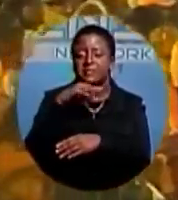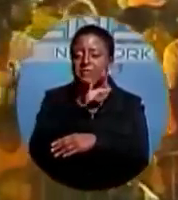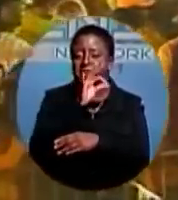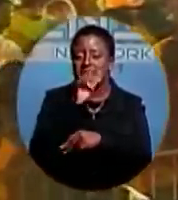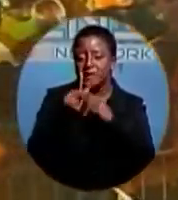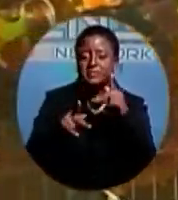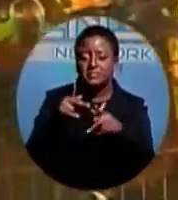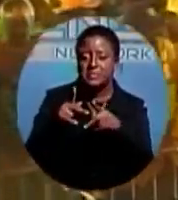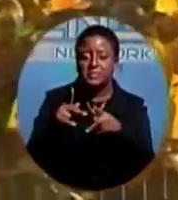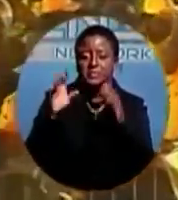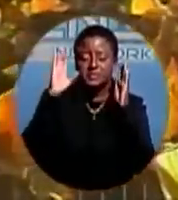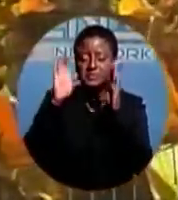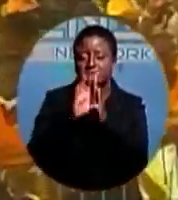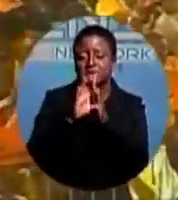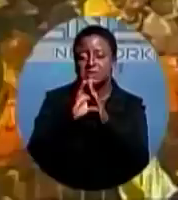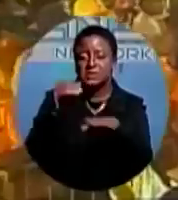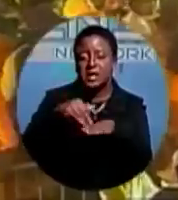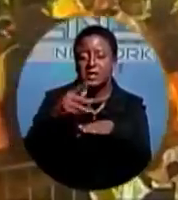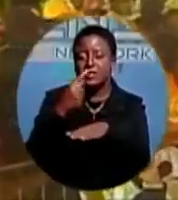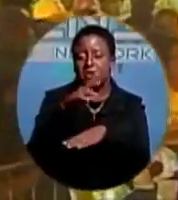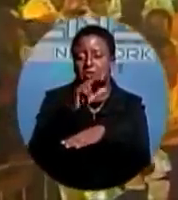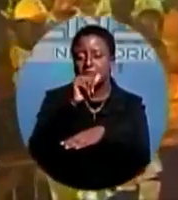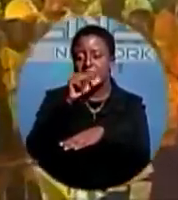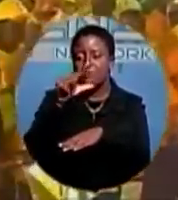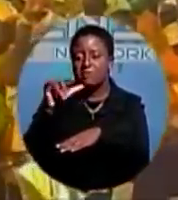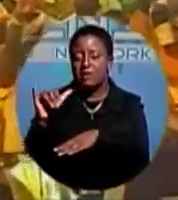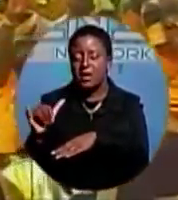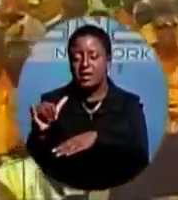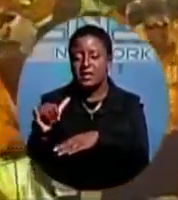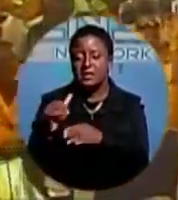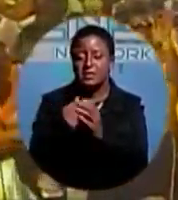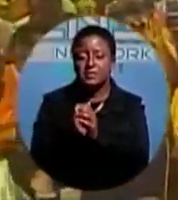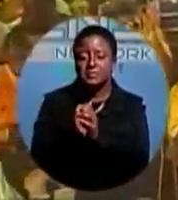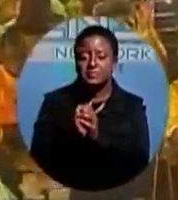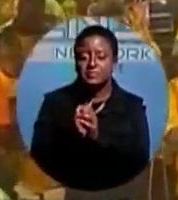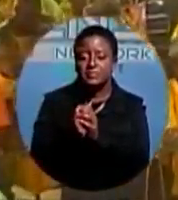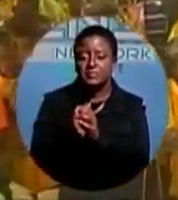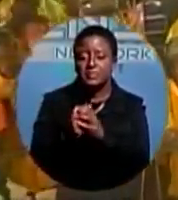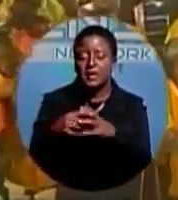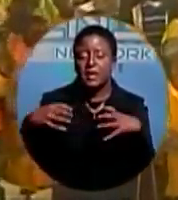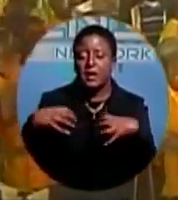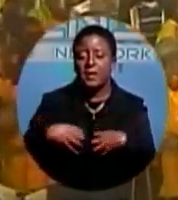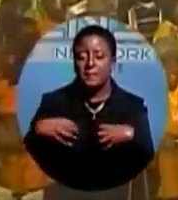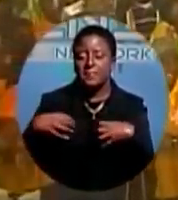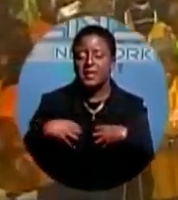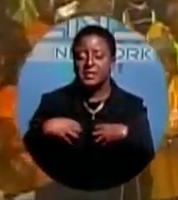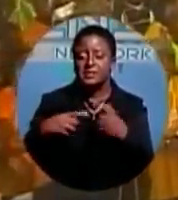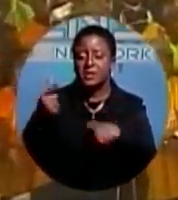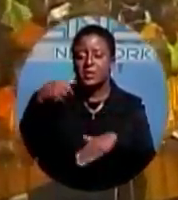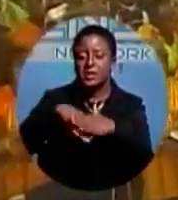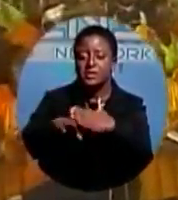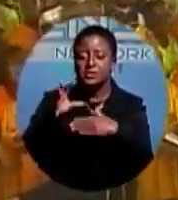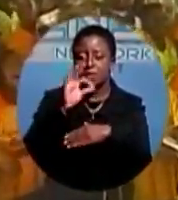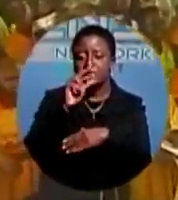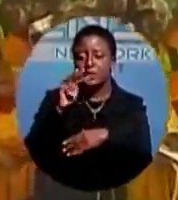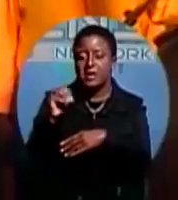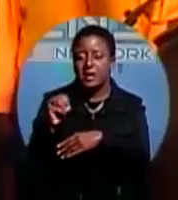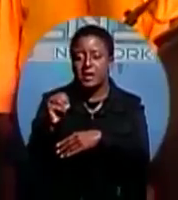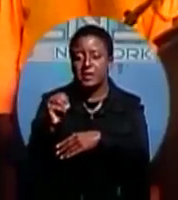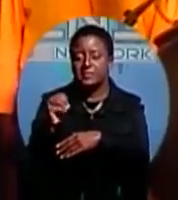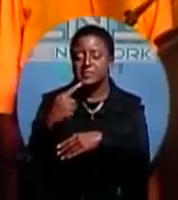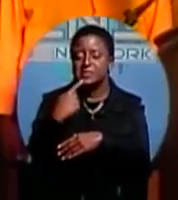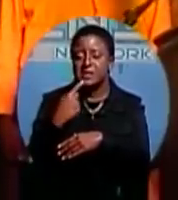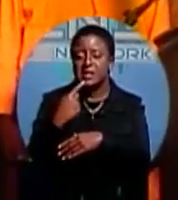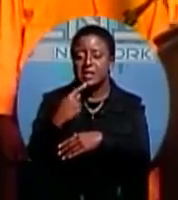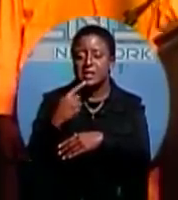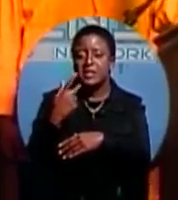really are. The polls are flooding into FNM headquarters. Everyone is saying the goal rush is